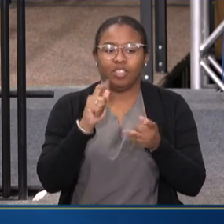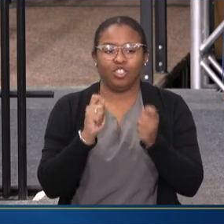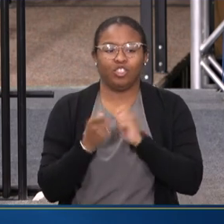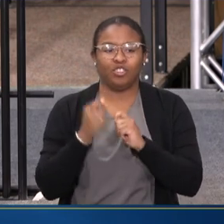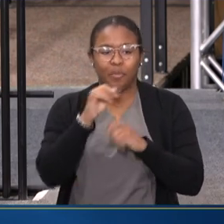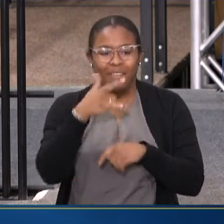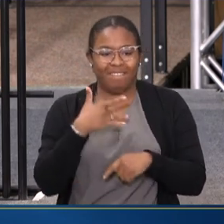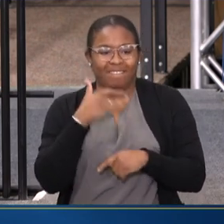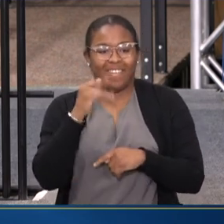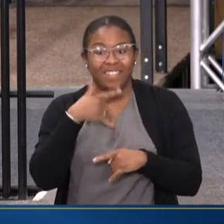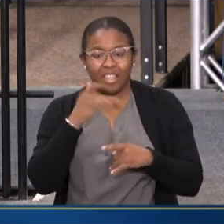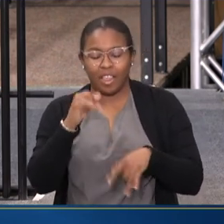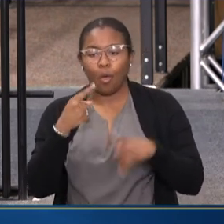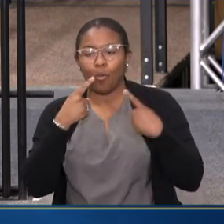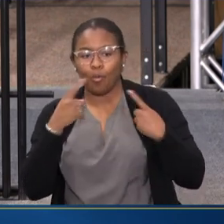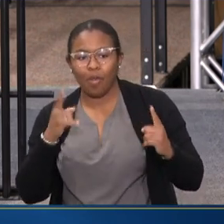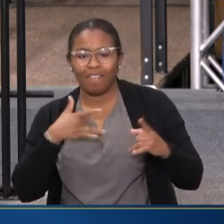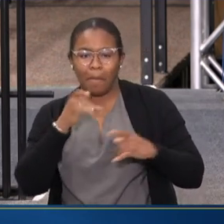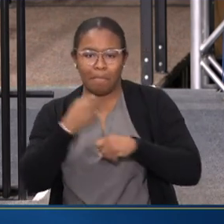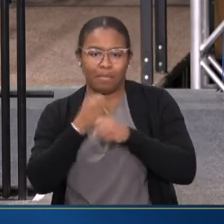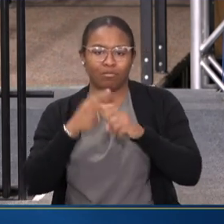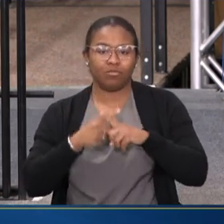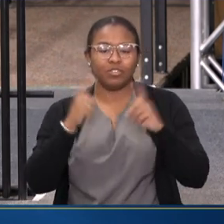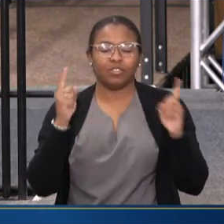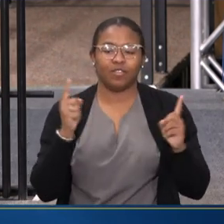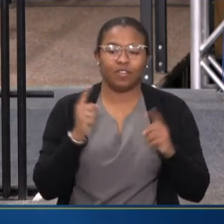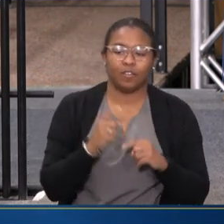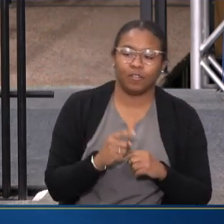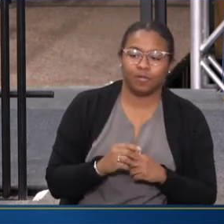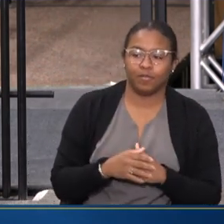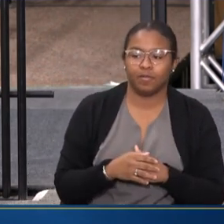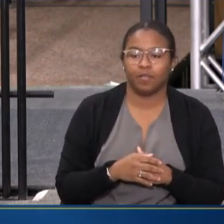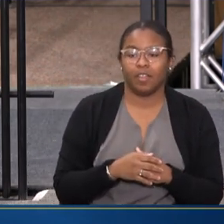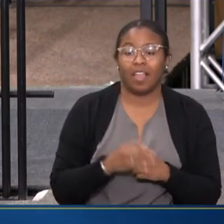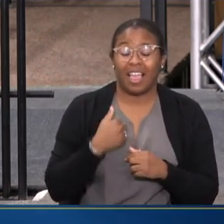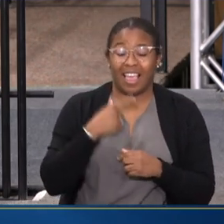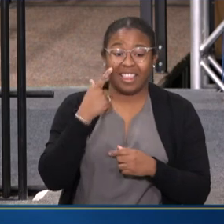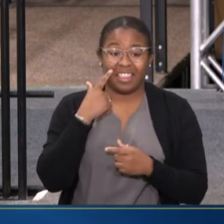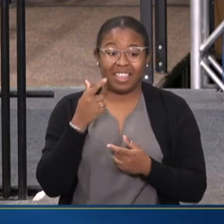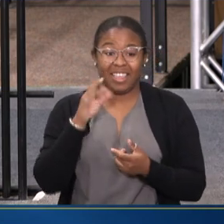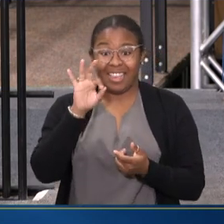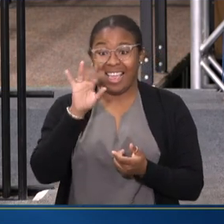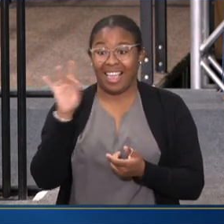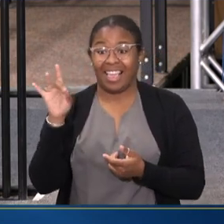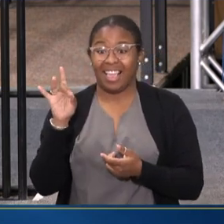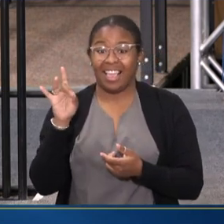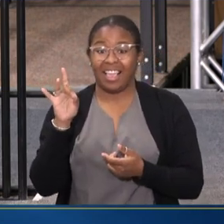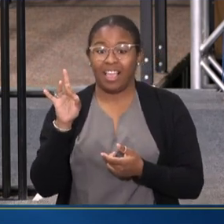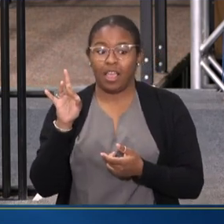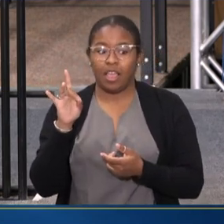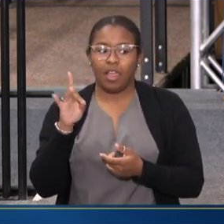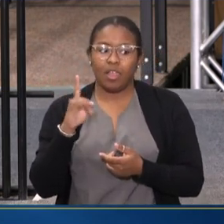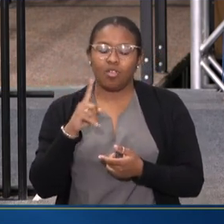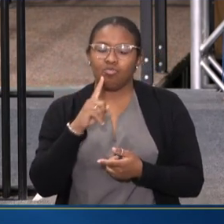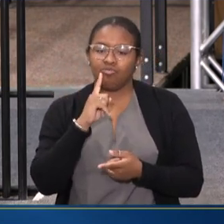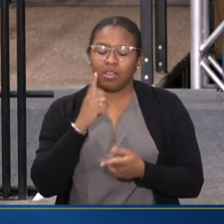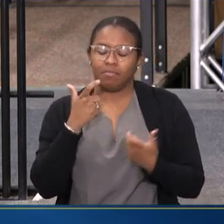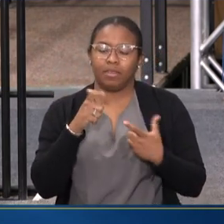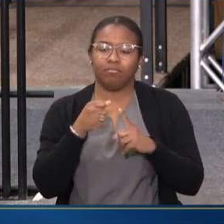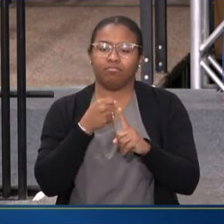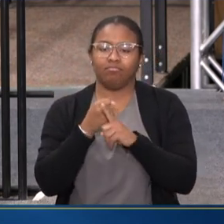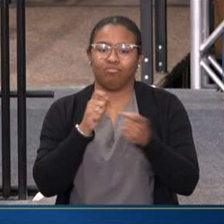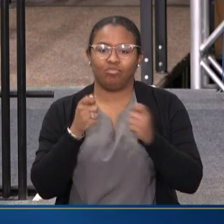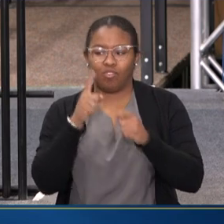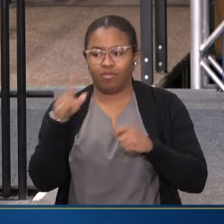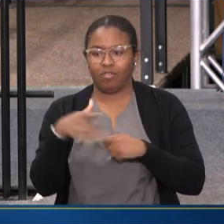They feel that it works. They feel that it's making a difference. And, you know, think 988 has really been a catalyst around the